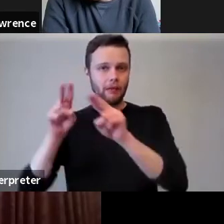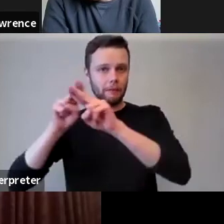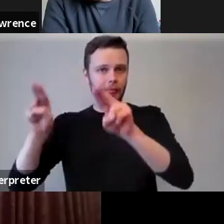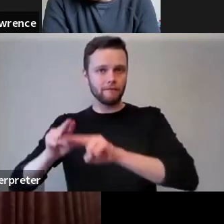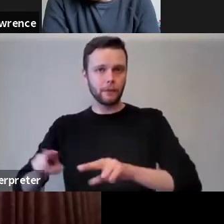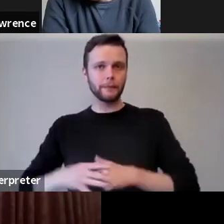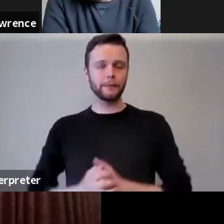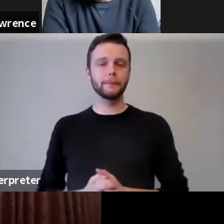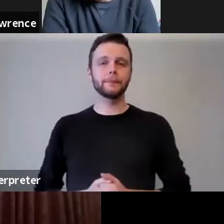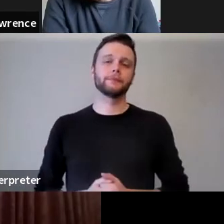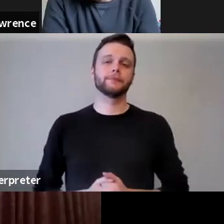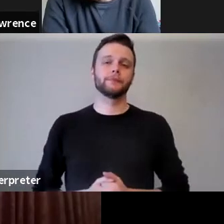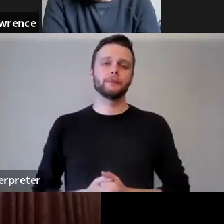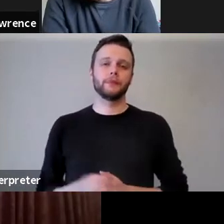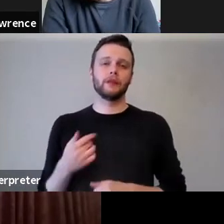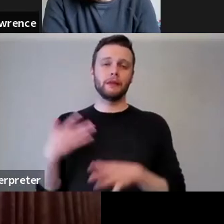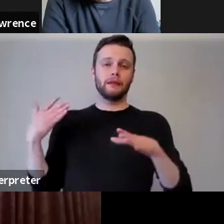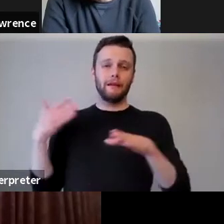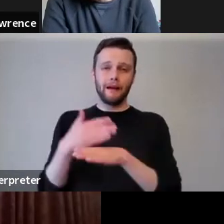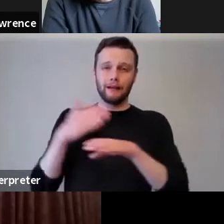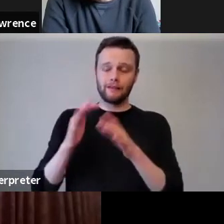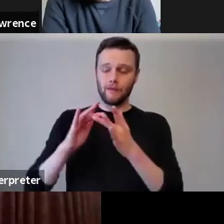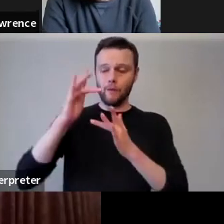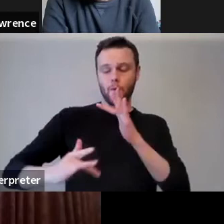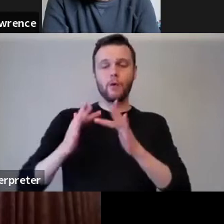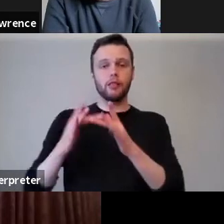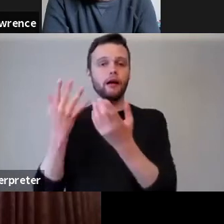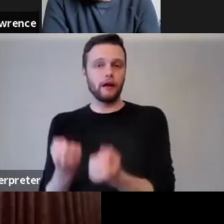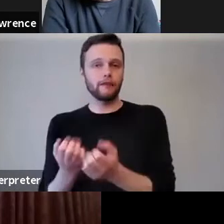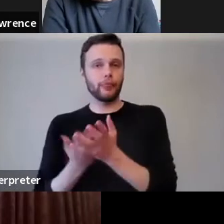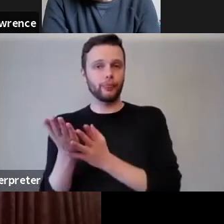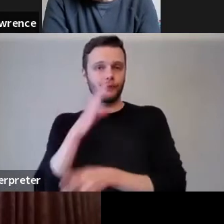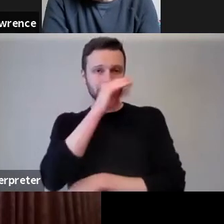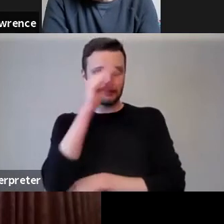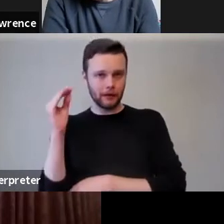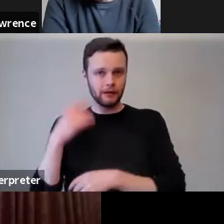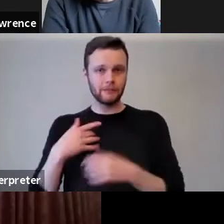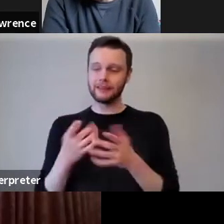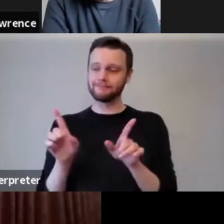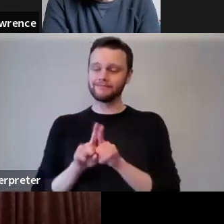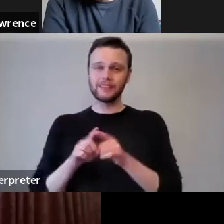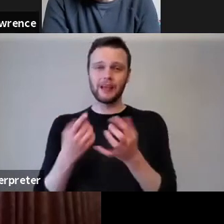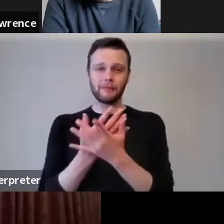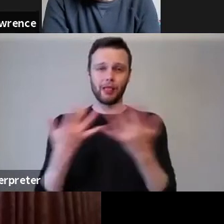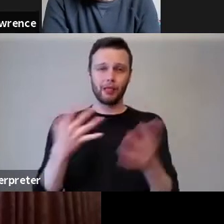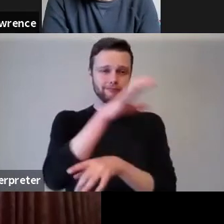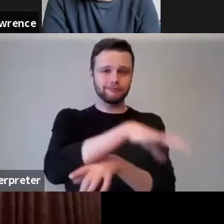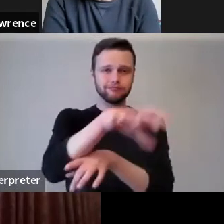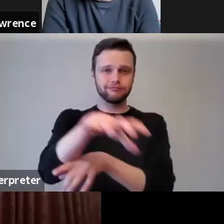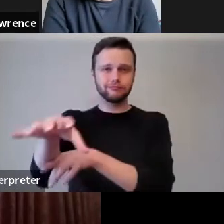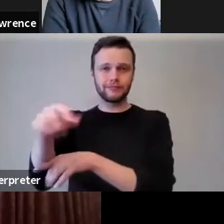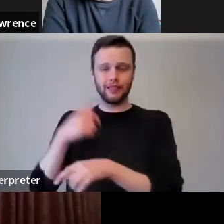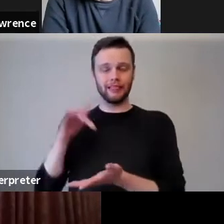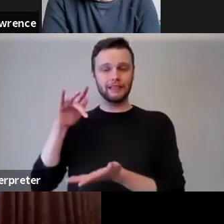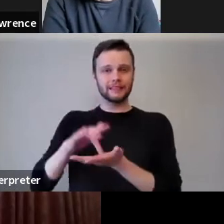Despite the active online presence by Edinburgh this summer, like many other places in the world, the city suffered significantly this